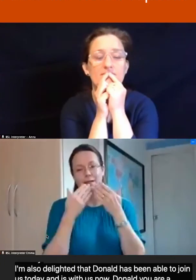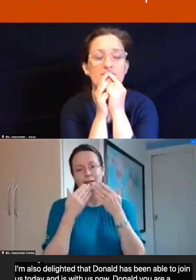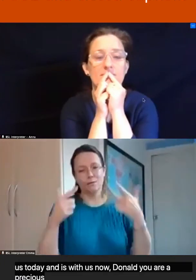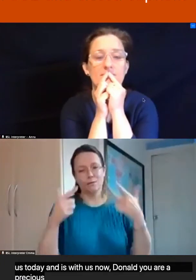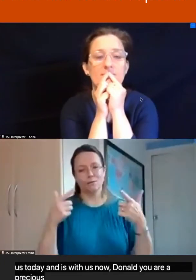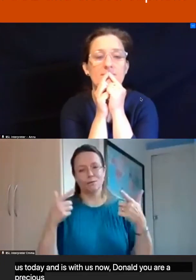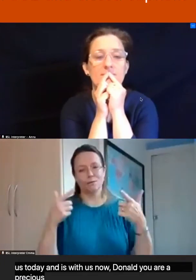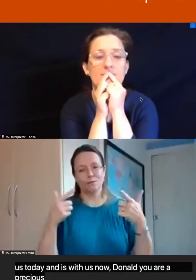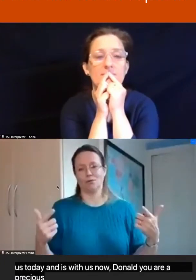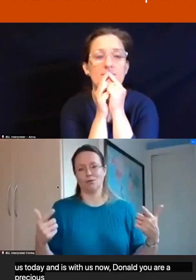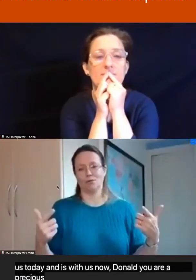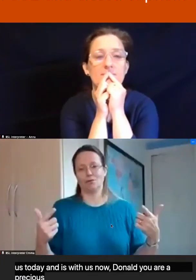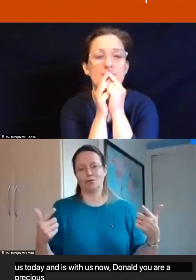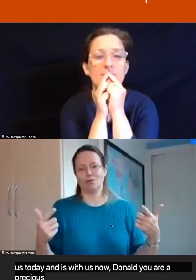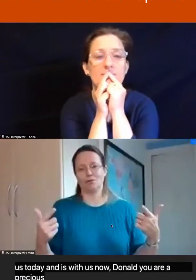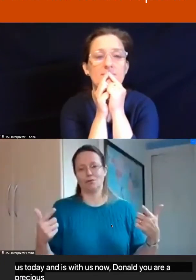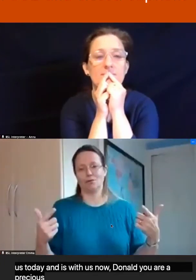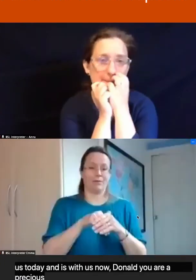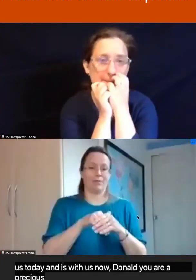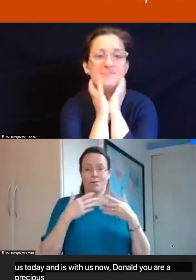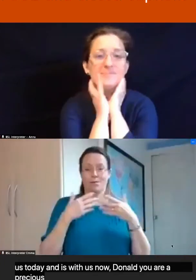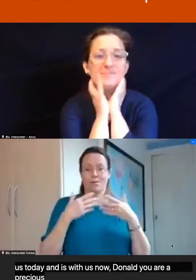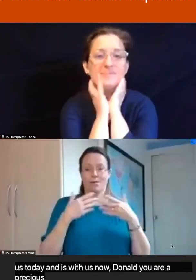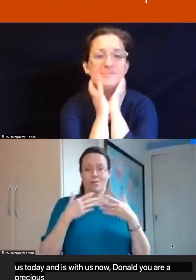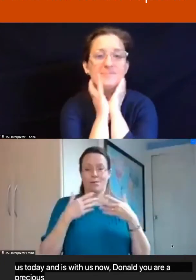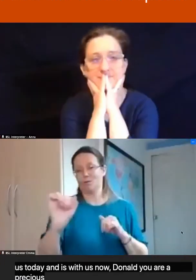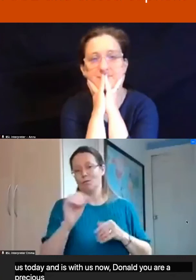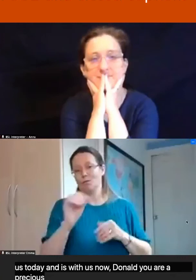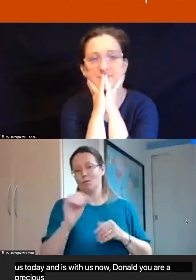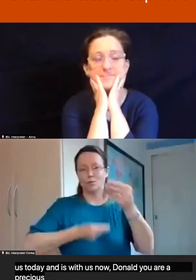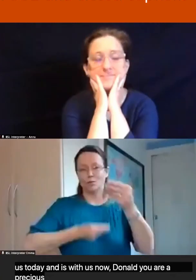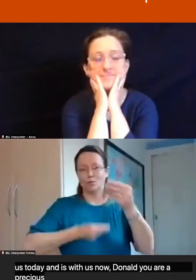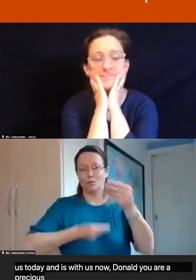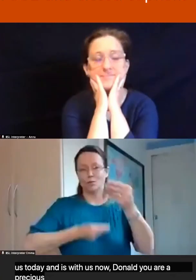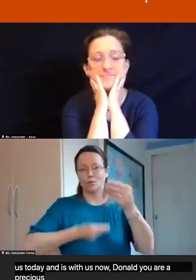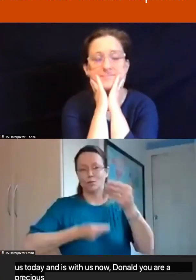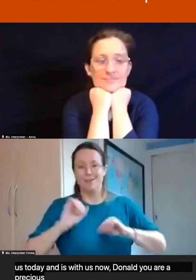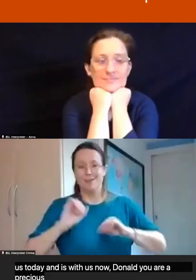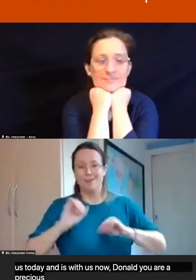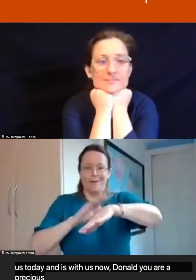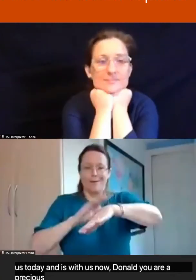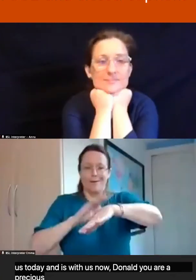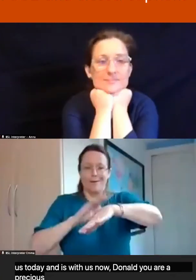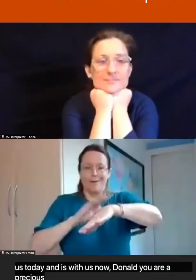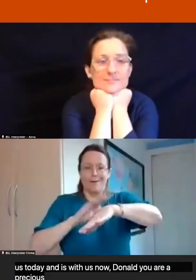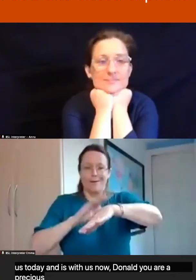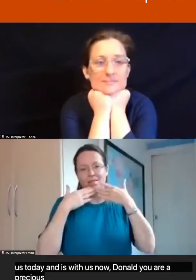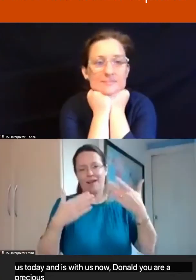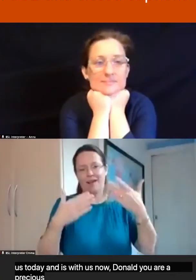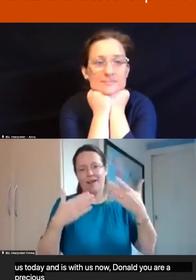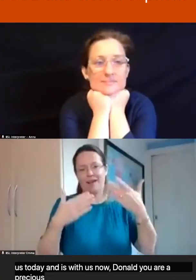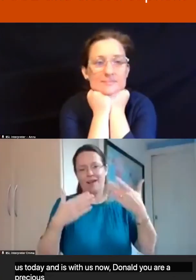for coming today and sharing some of your precious energy and time, and time away particularly.